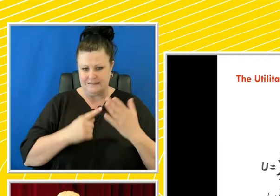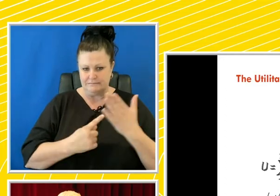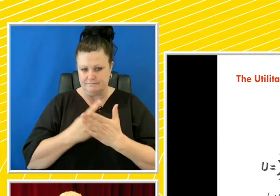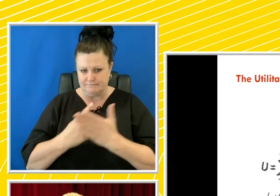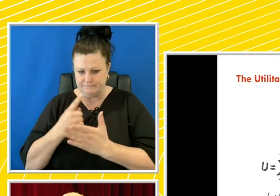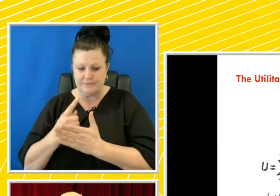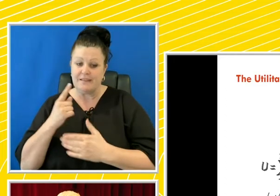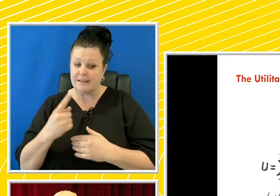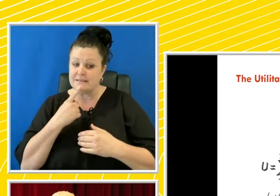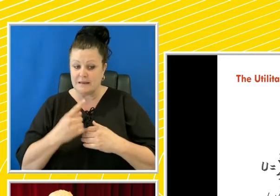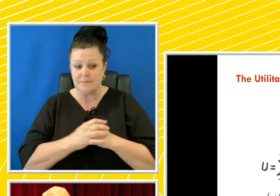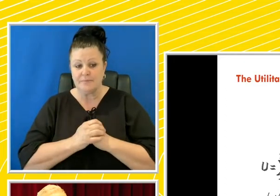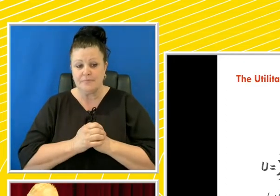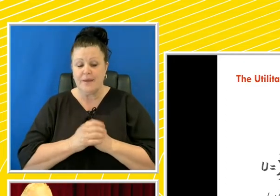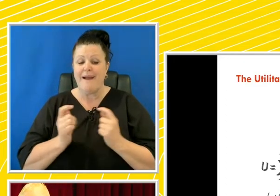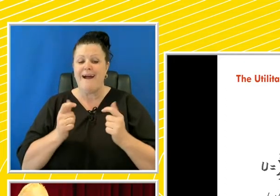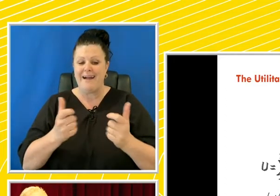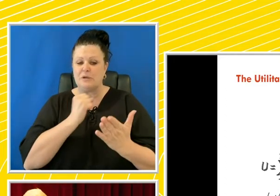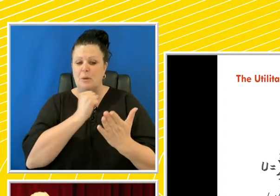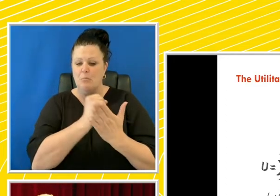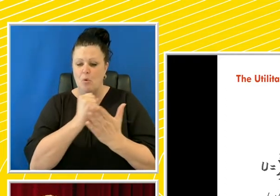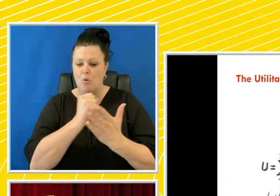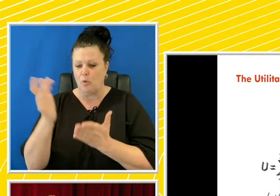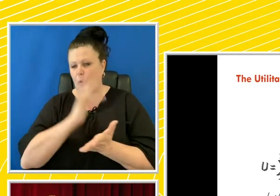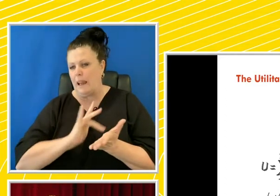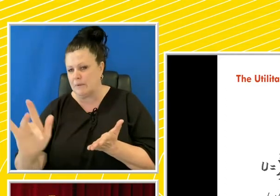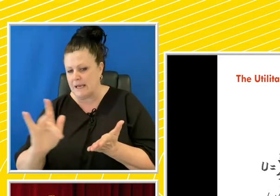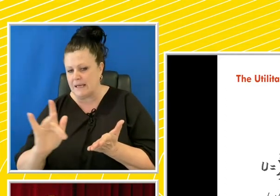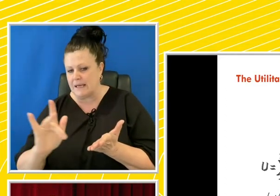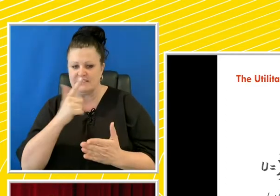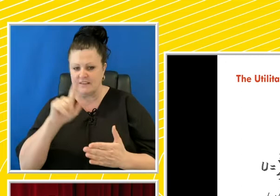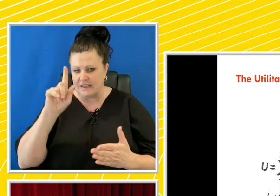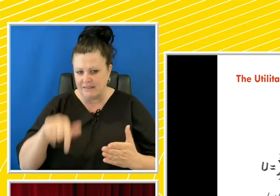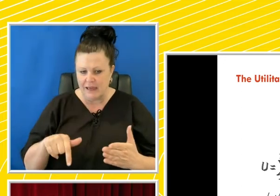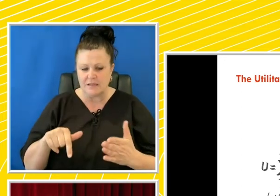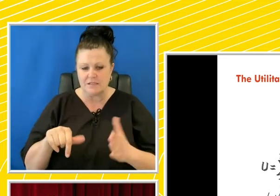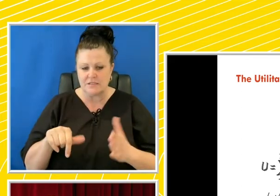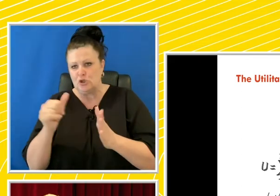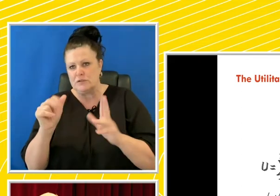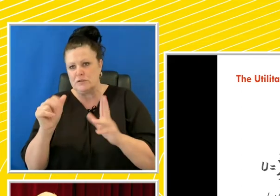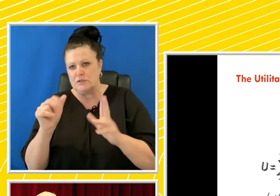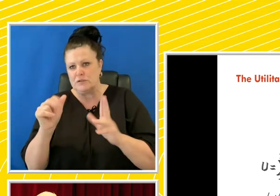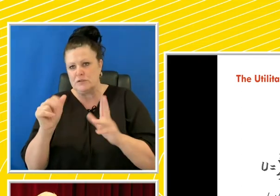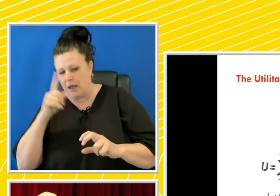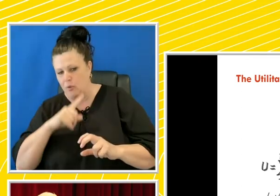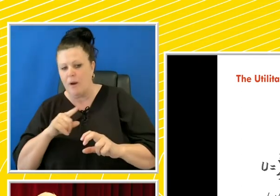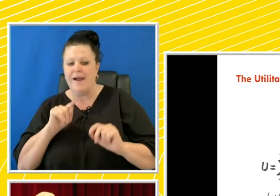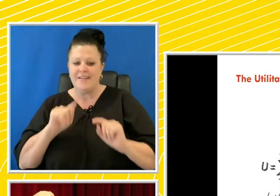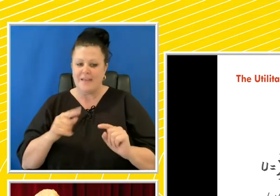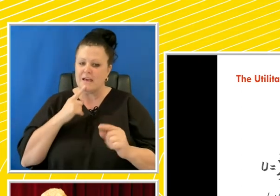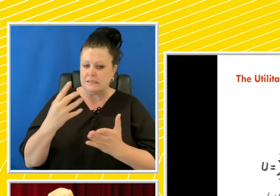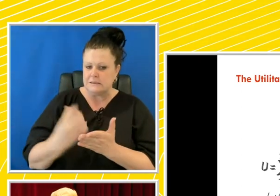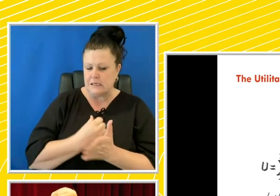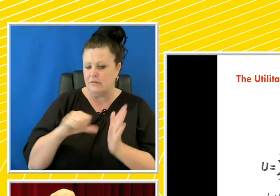saying that after the elimination of 70,000 so-called useless eaters, there were substantial savings to the folk